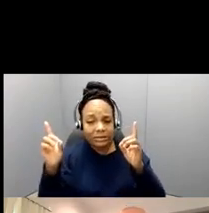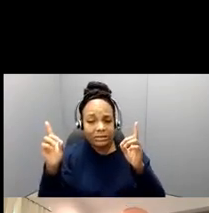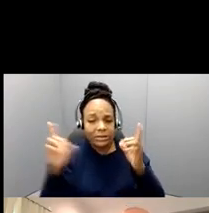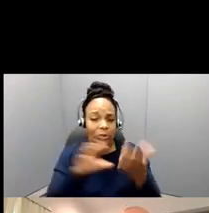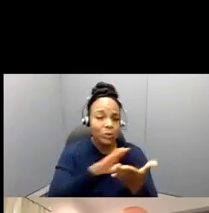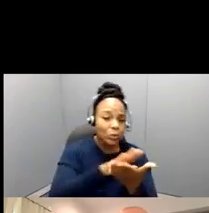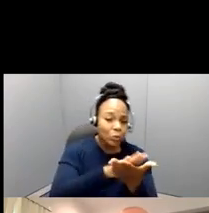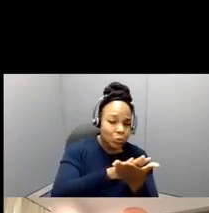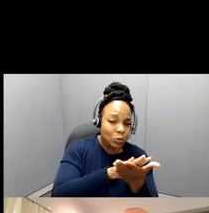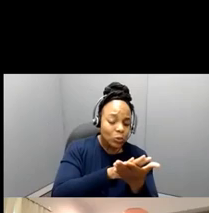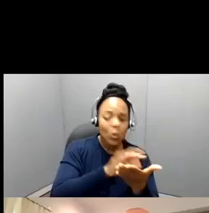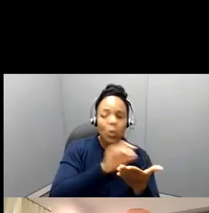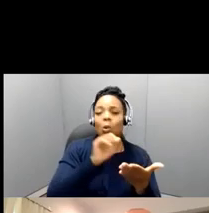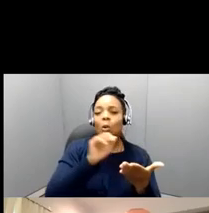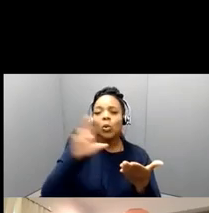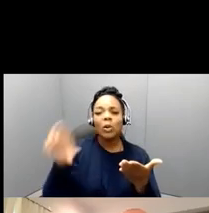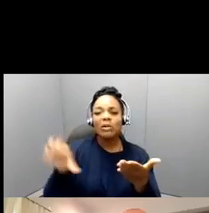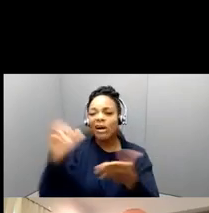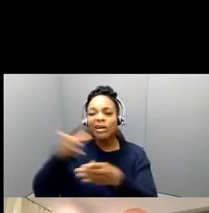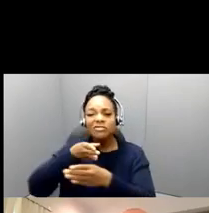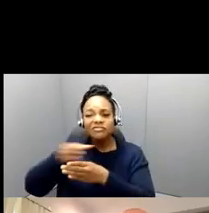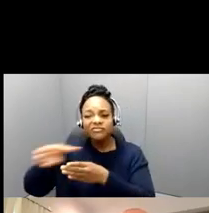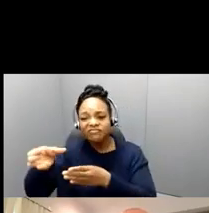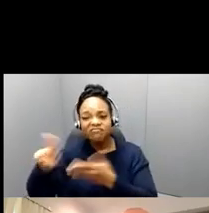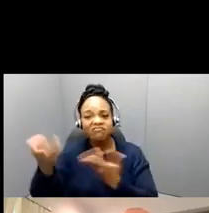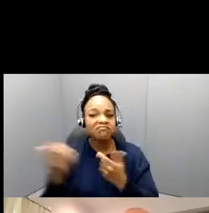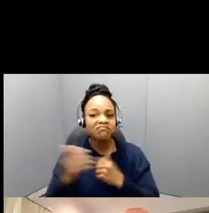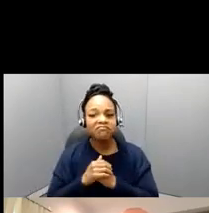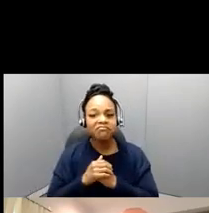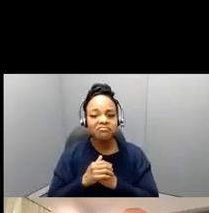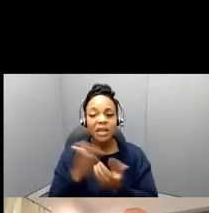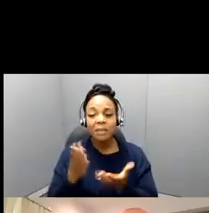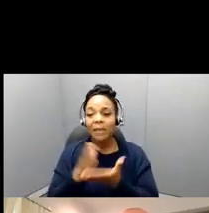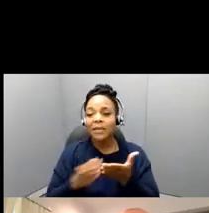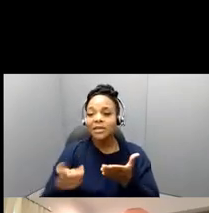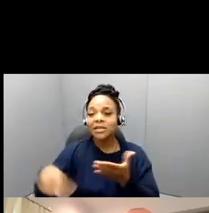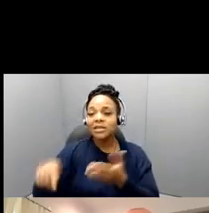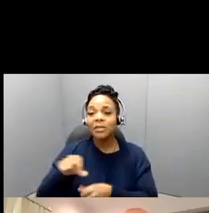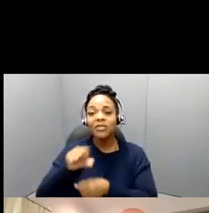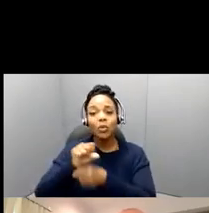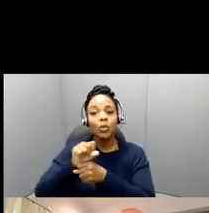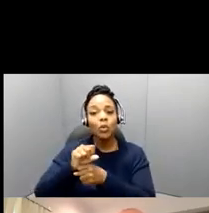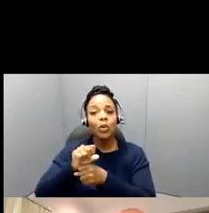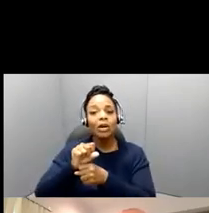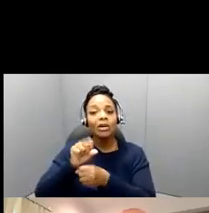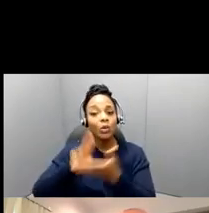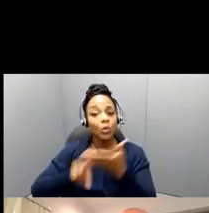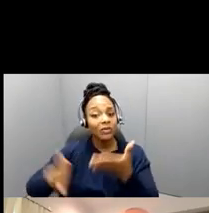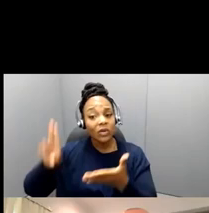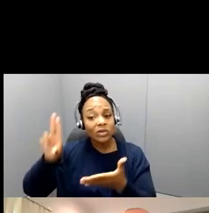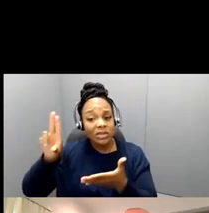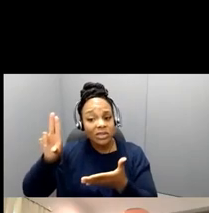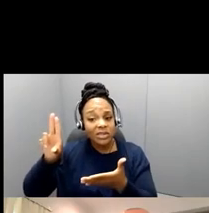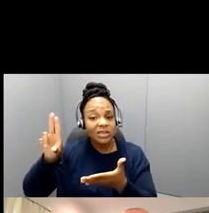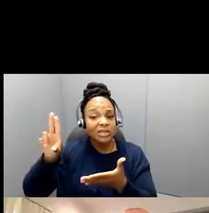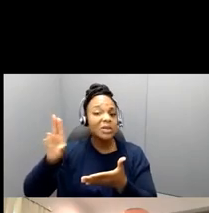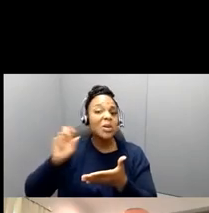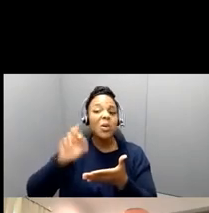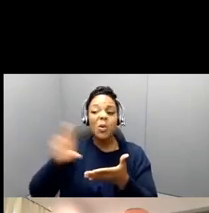in an education school. There may be people from universities specifically here and offices of sponsored programs,